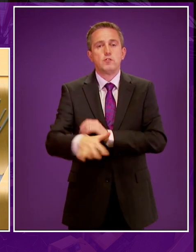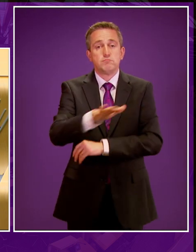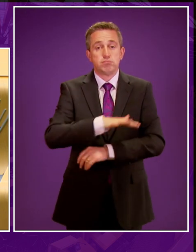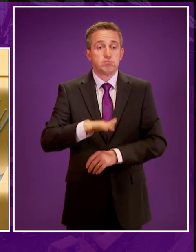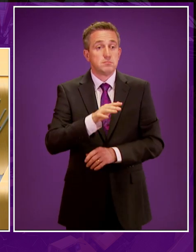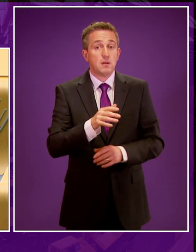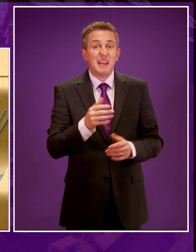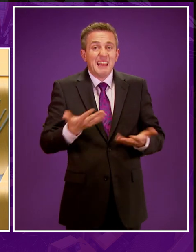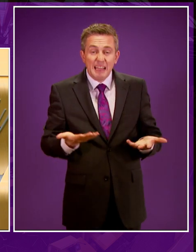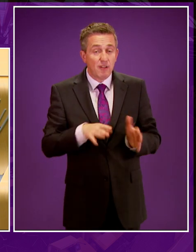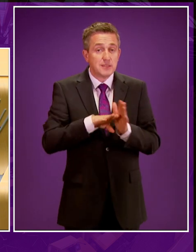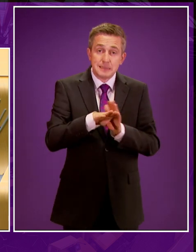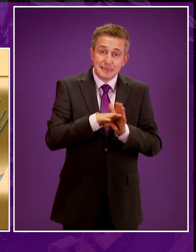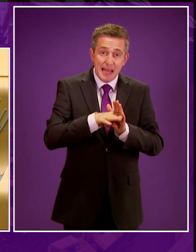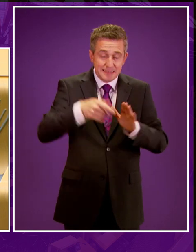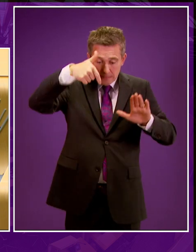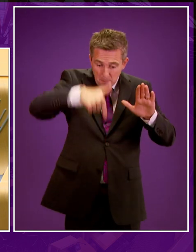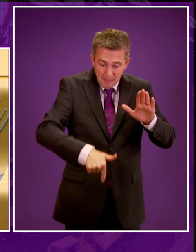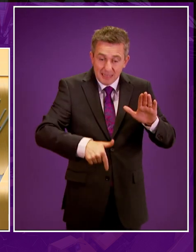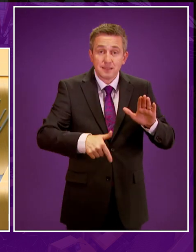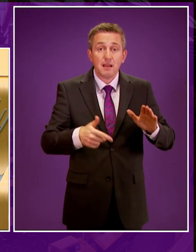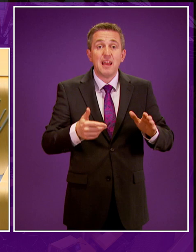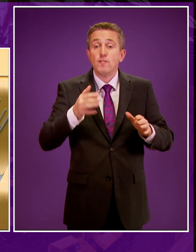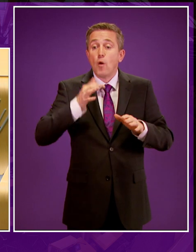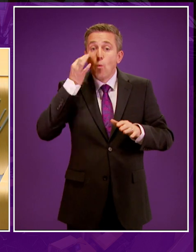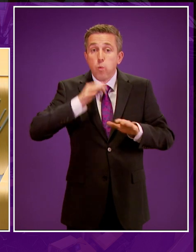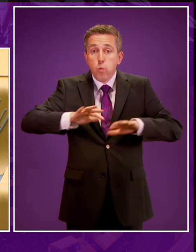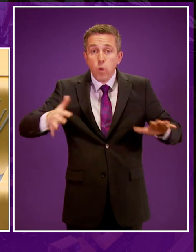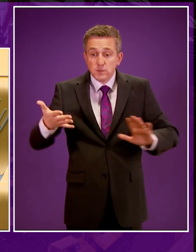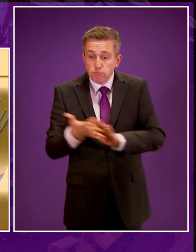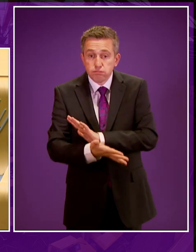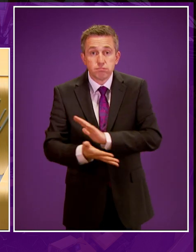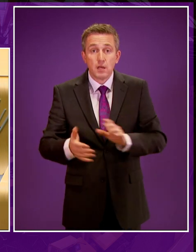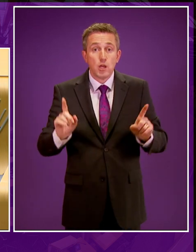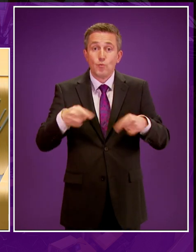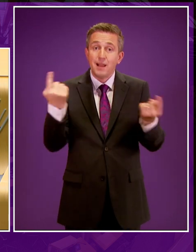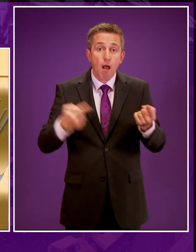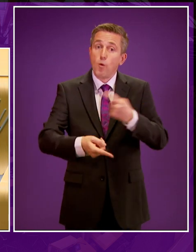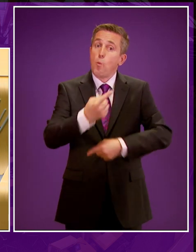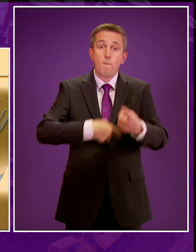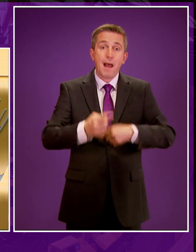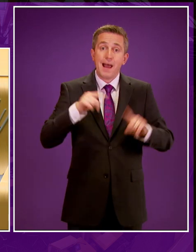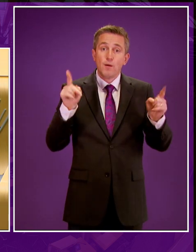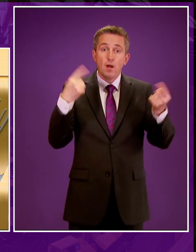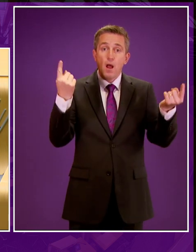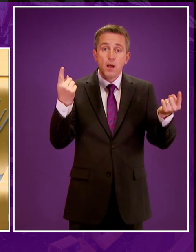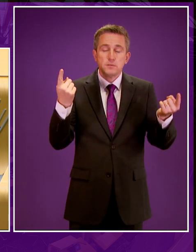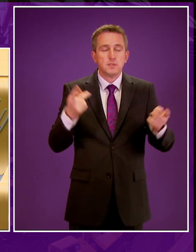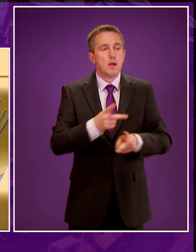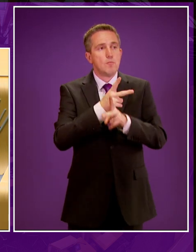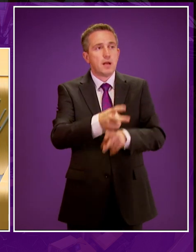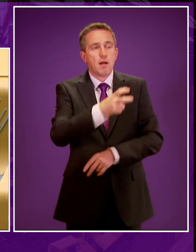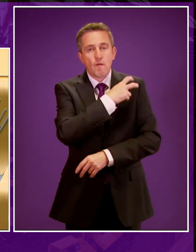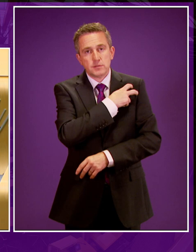a test pit. Because if it's a test pit, and it pollutes the water table, it's polluted. We can't go back. The presiding